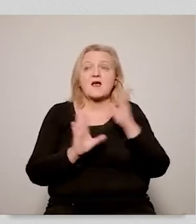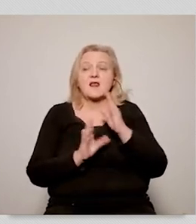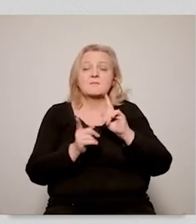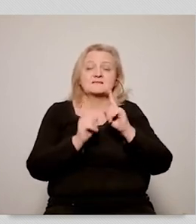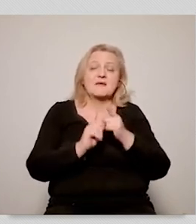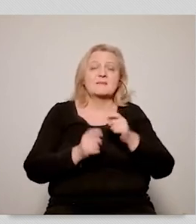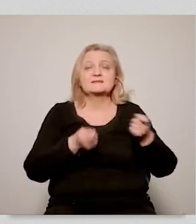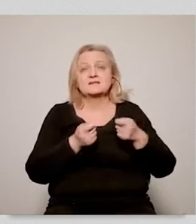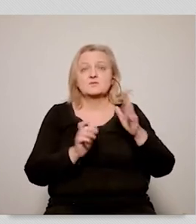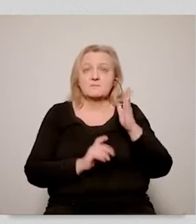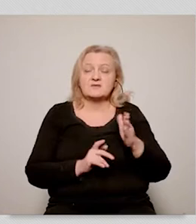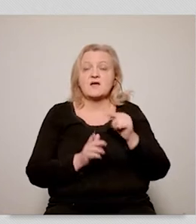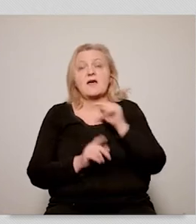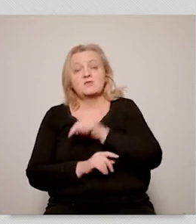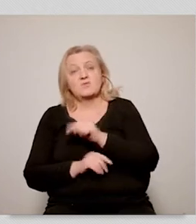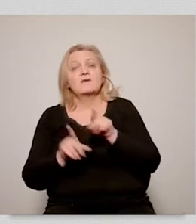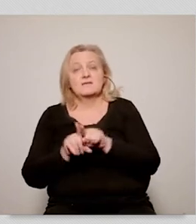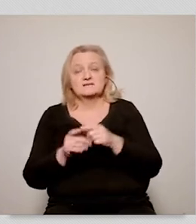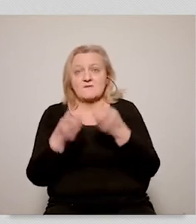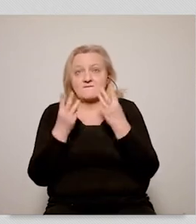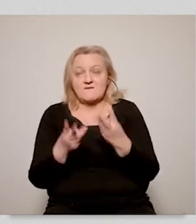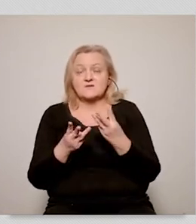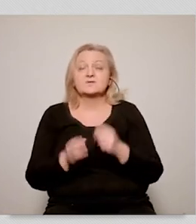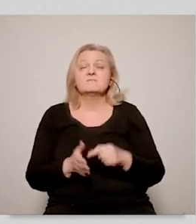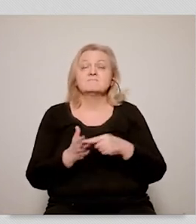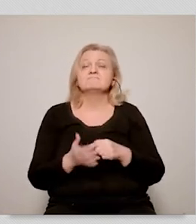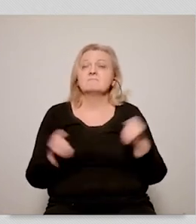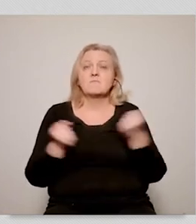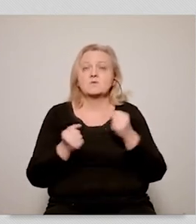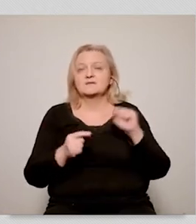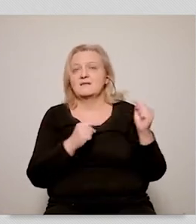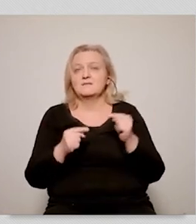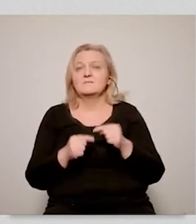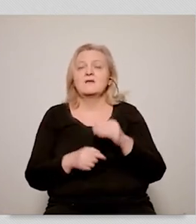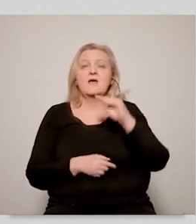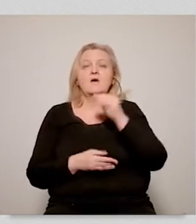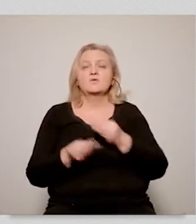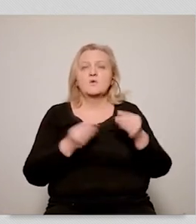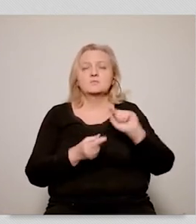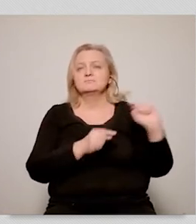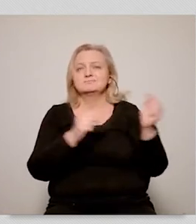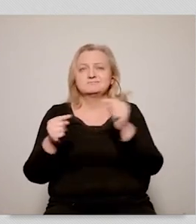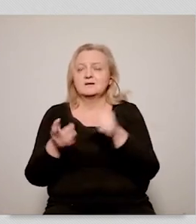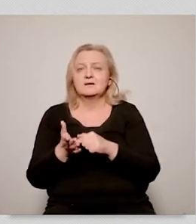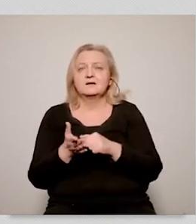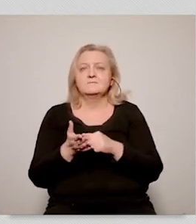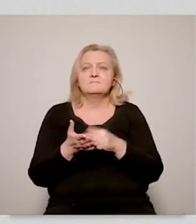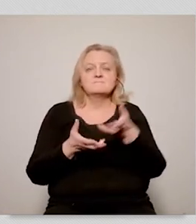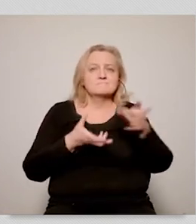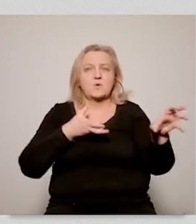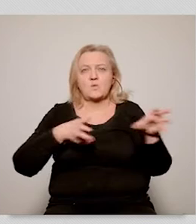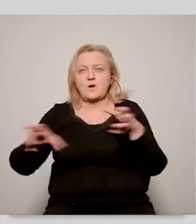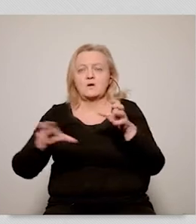how we manage the climate crisis as such. So this is really important because we are facing now a